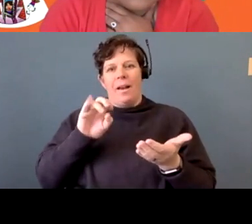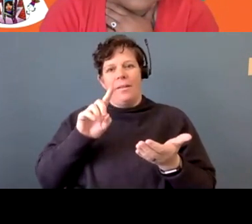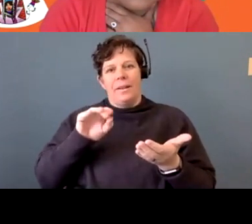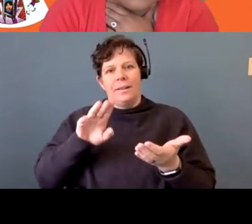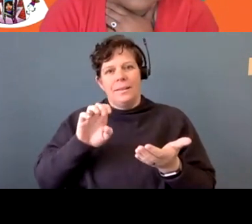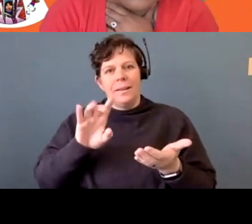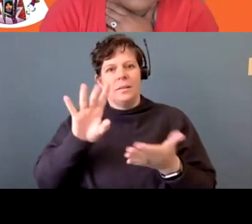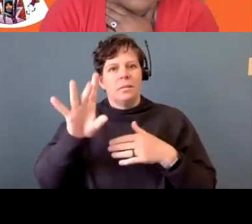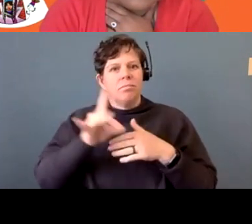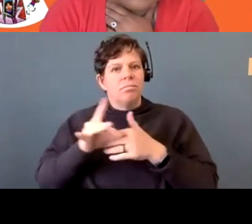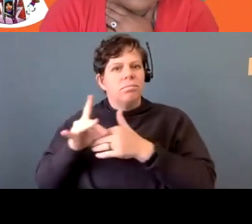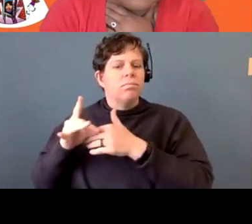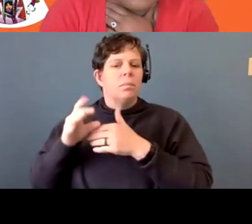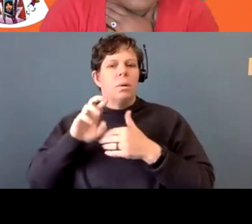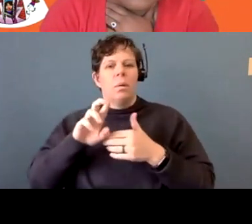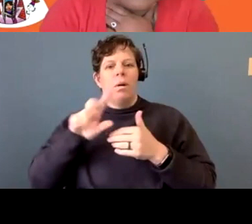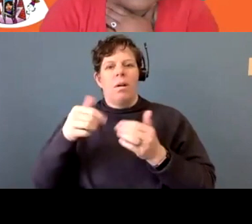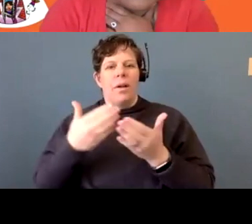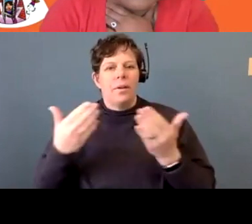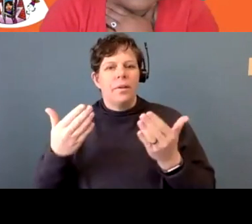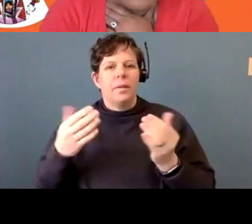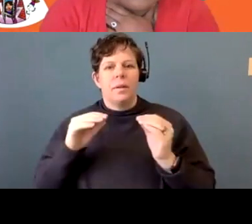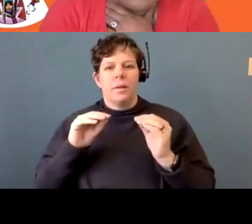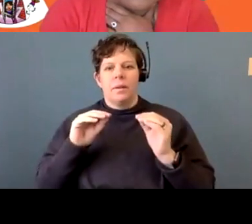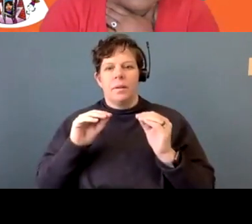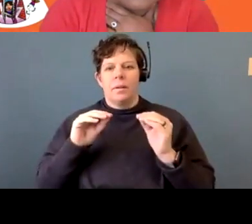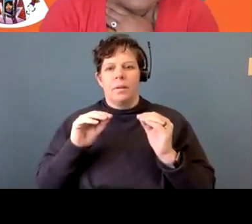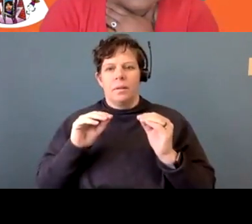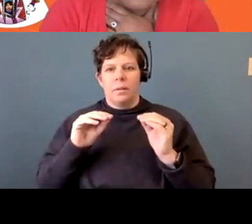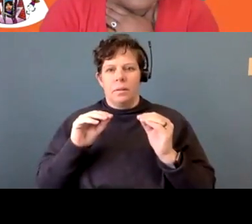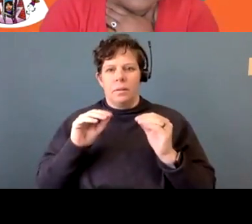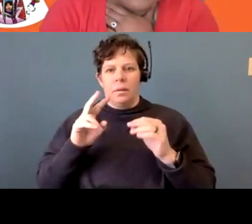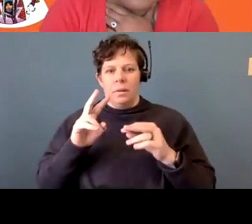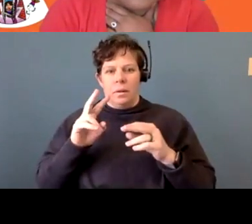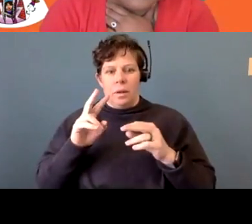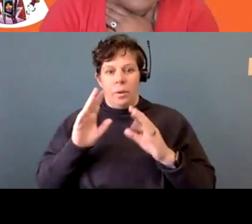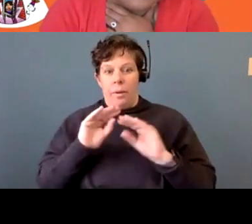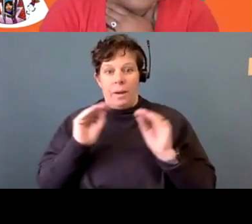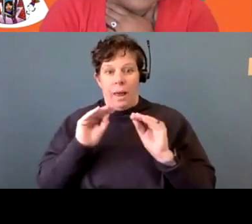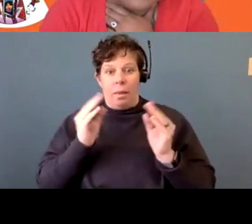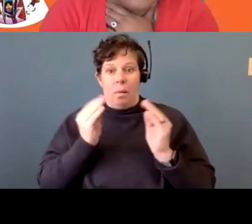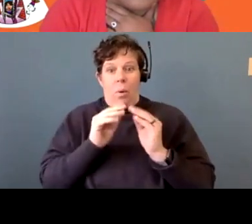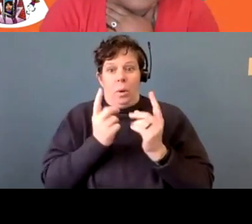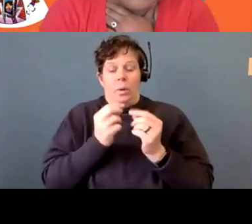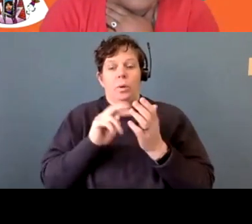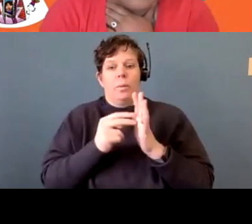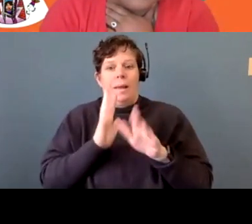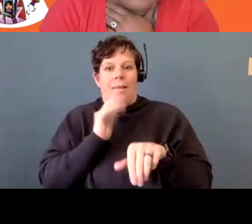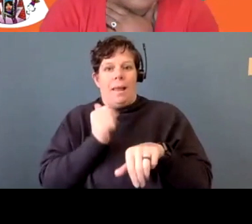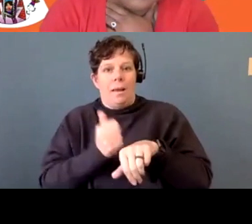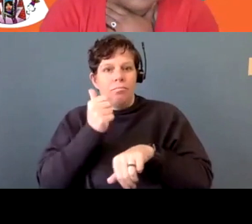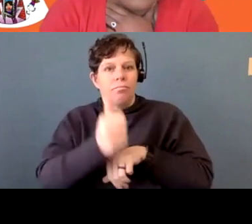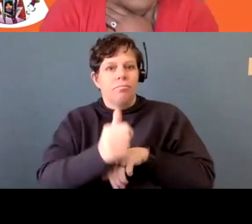the, um, anywhere to go, they can't prosecute. And so that's what makes this